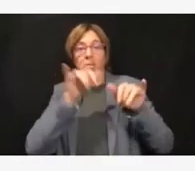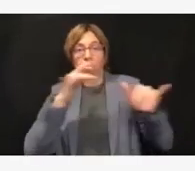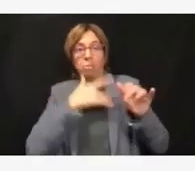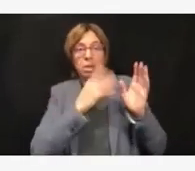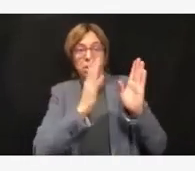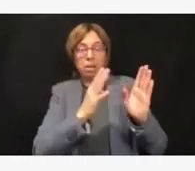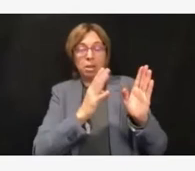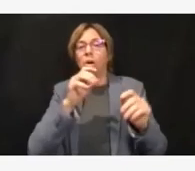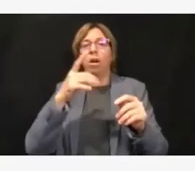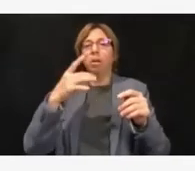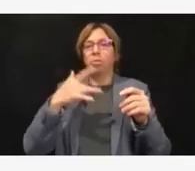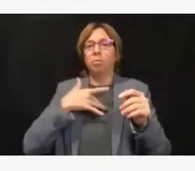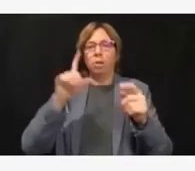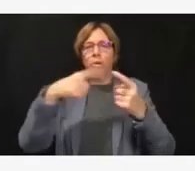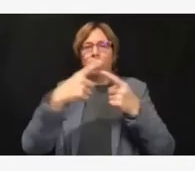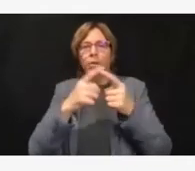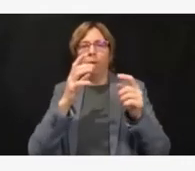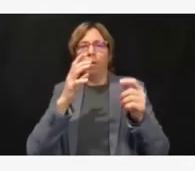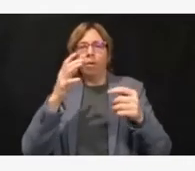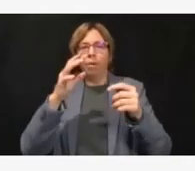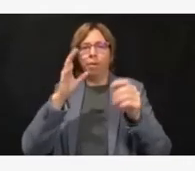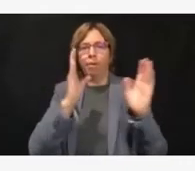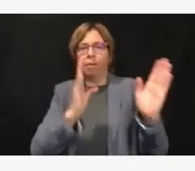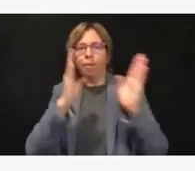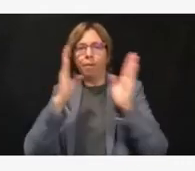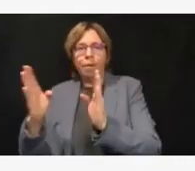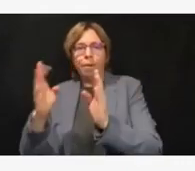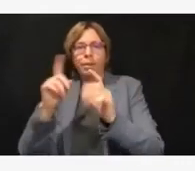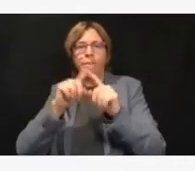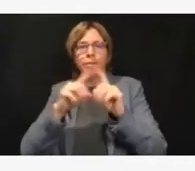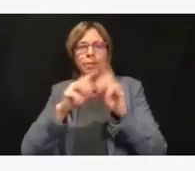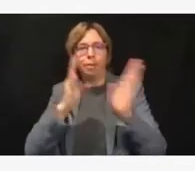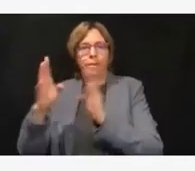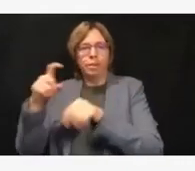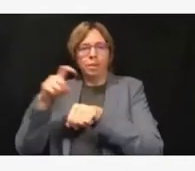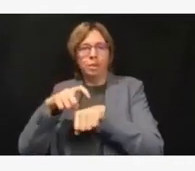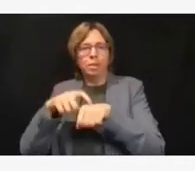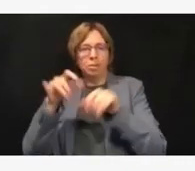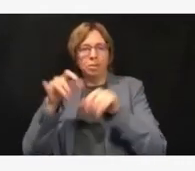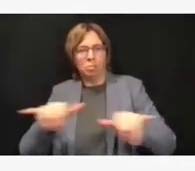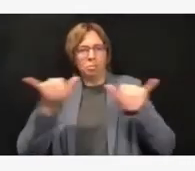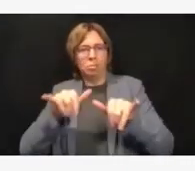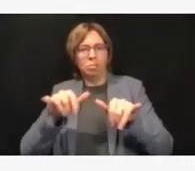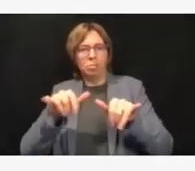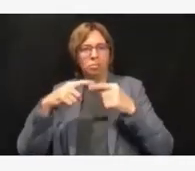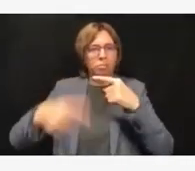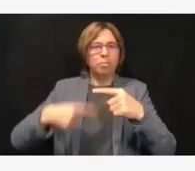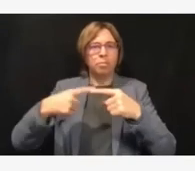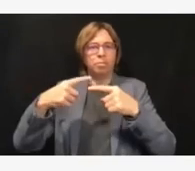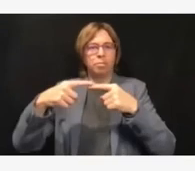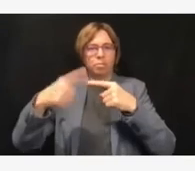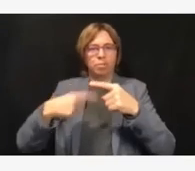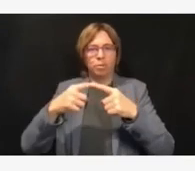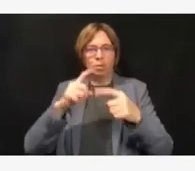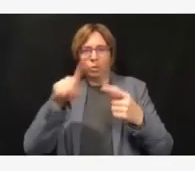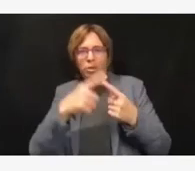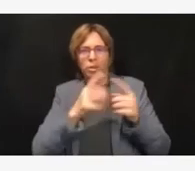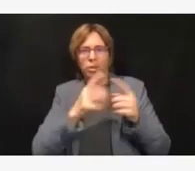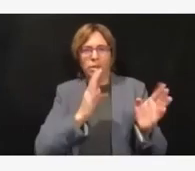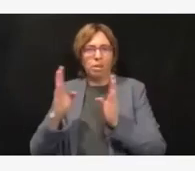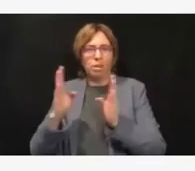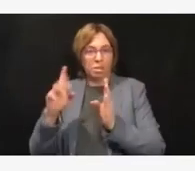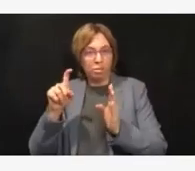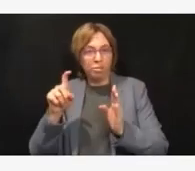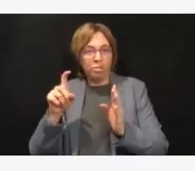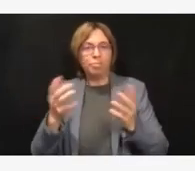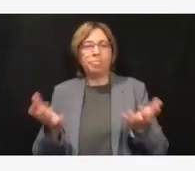emphasizing a point Dr. Burgess also just made, we're telling ourselves that the way we'll do that is, you know,